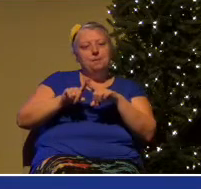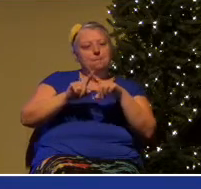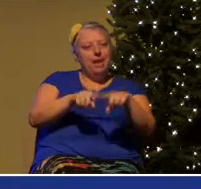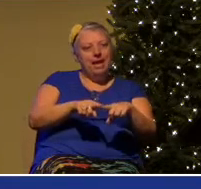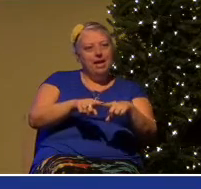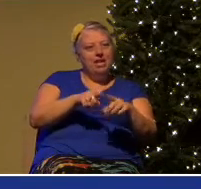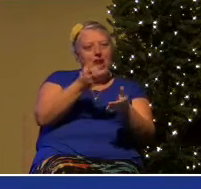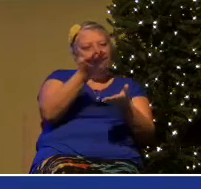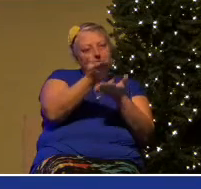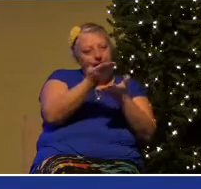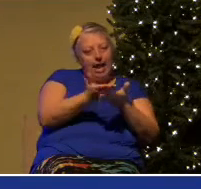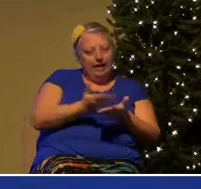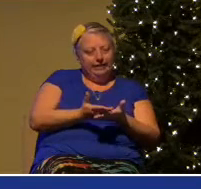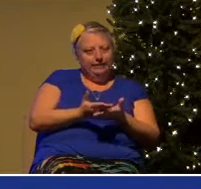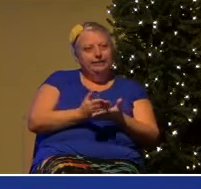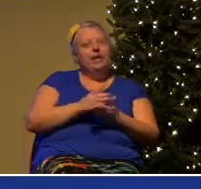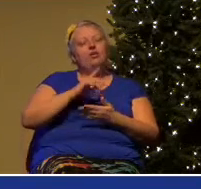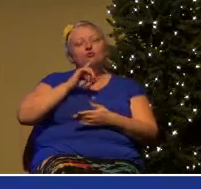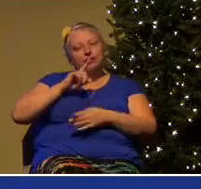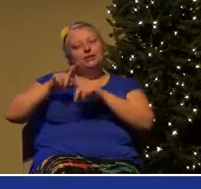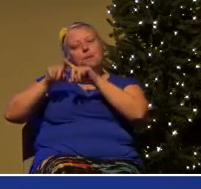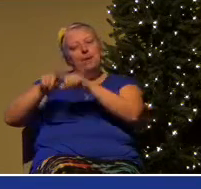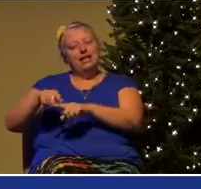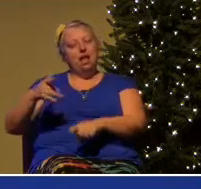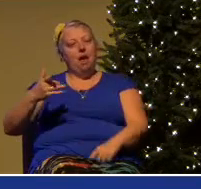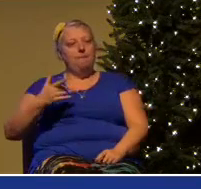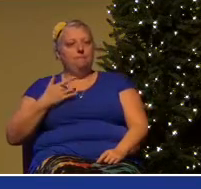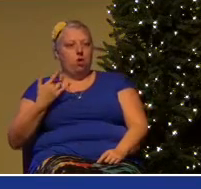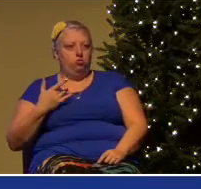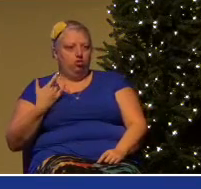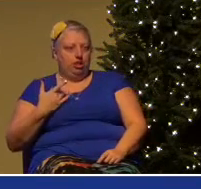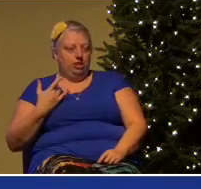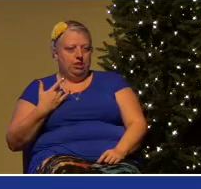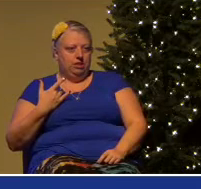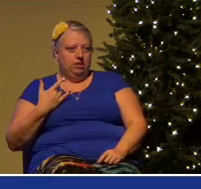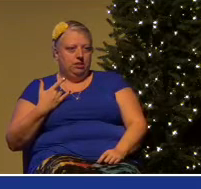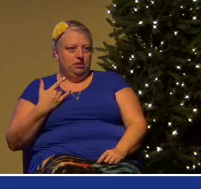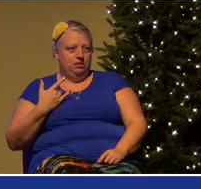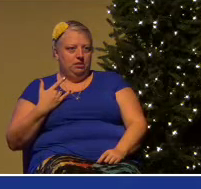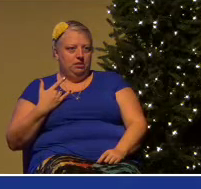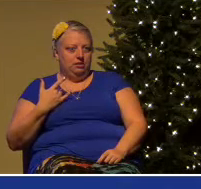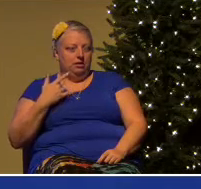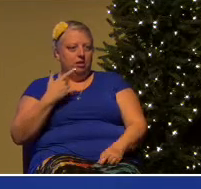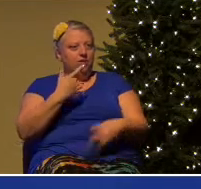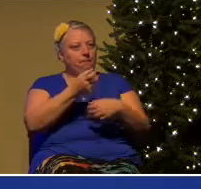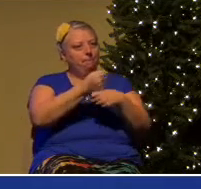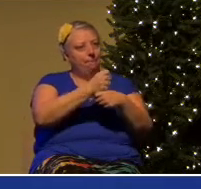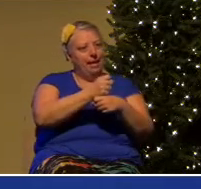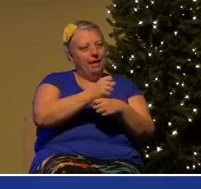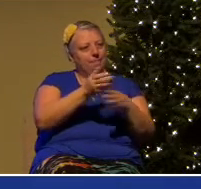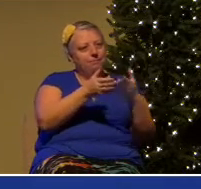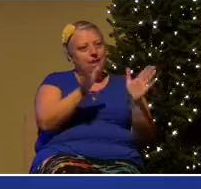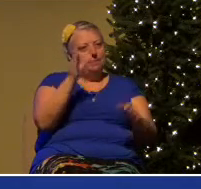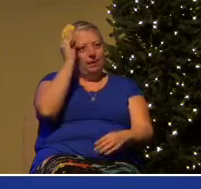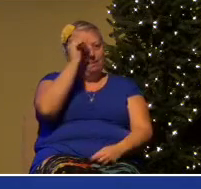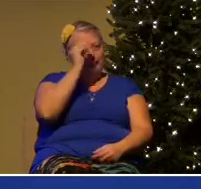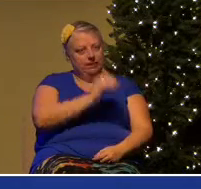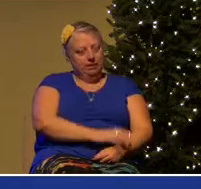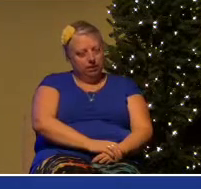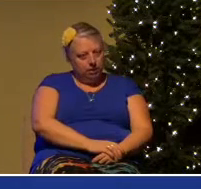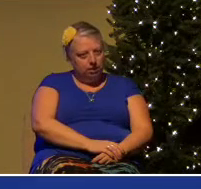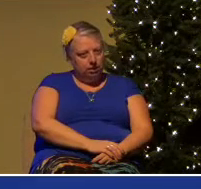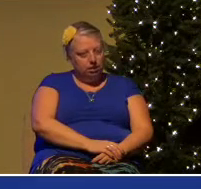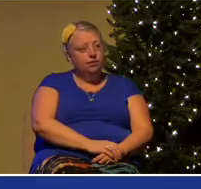And if I can appeal to your emotions by exaggeration, by falsehood, or by other